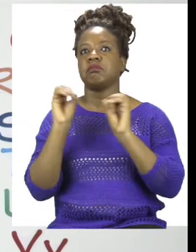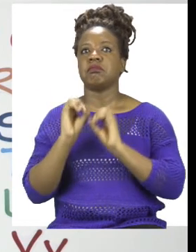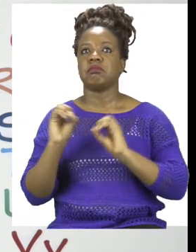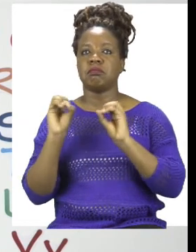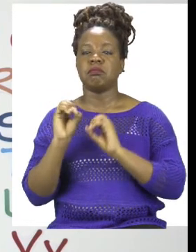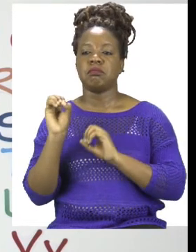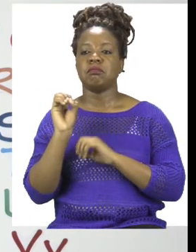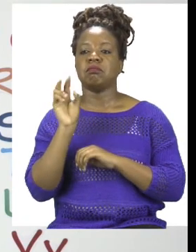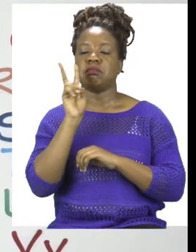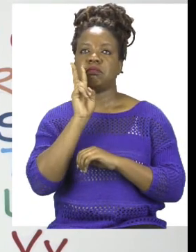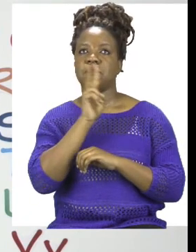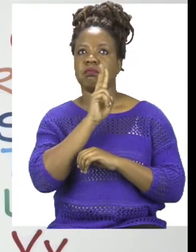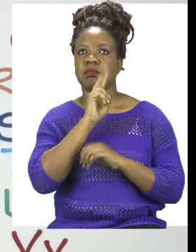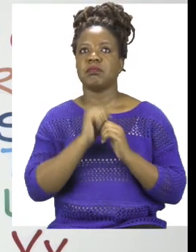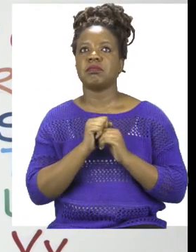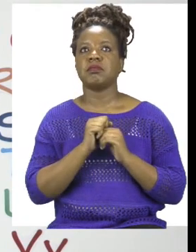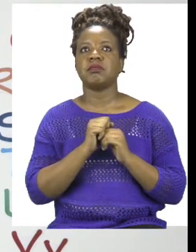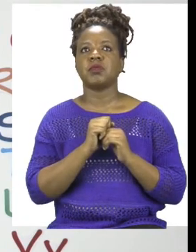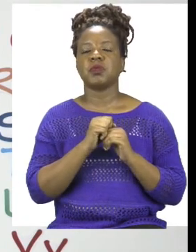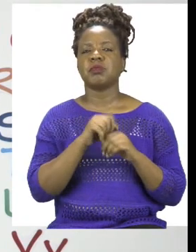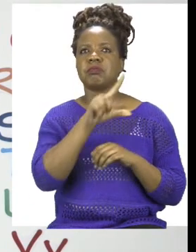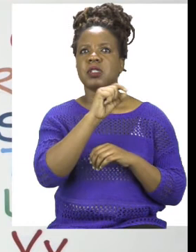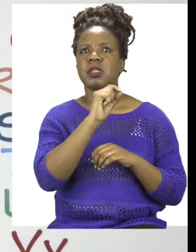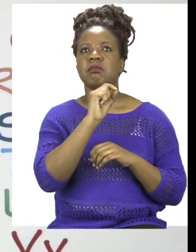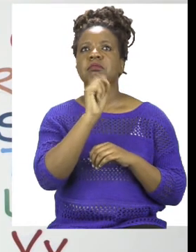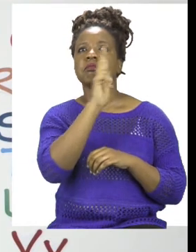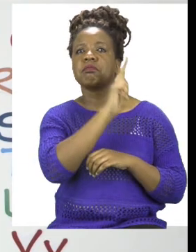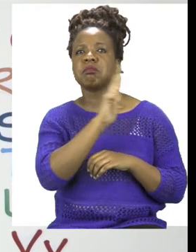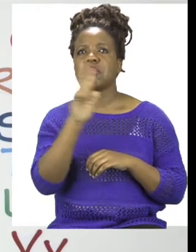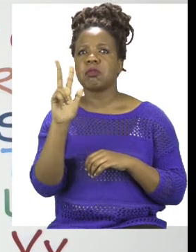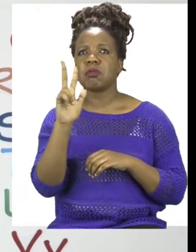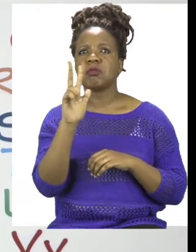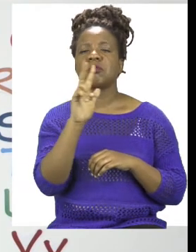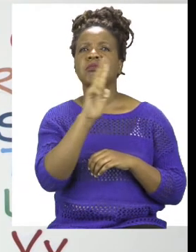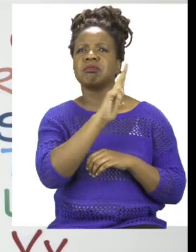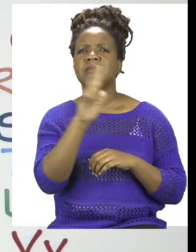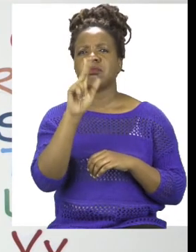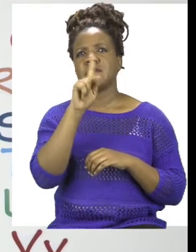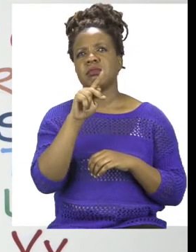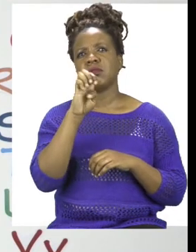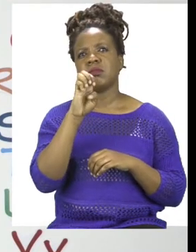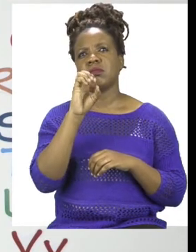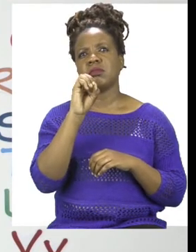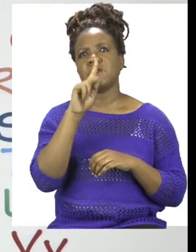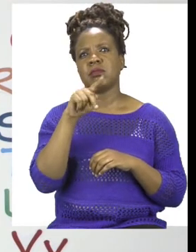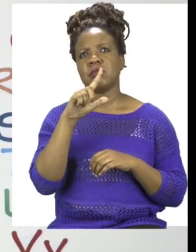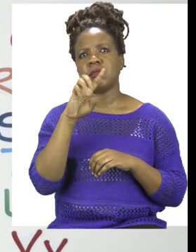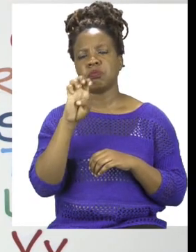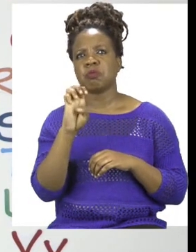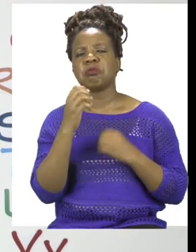So if we are going to have the word people that means our verb will not have an S.